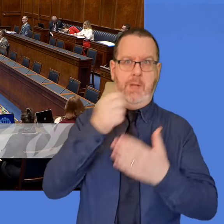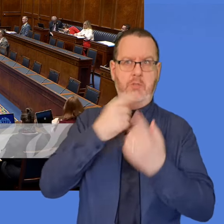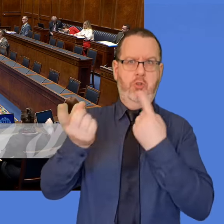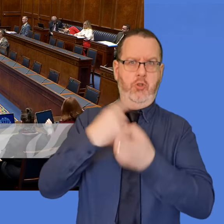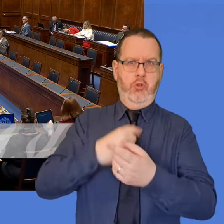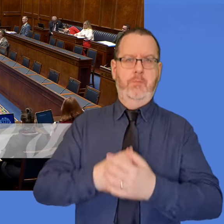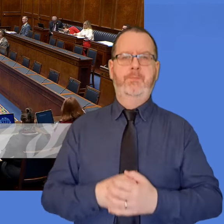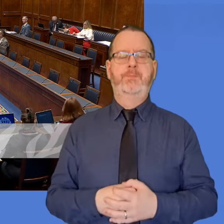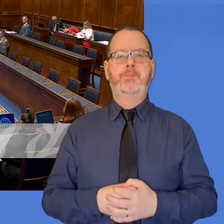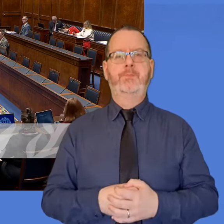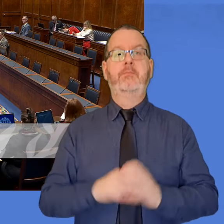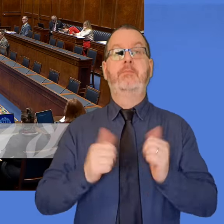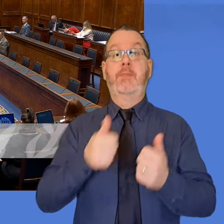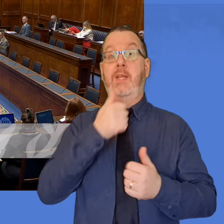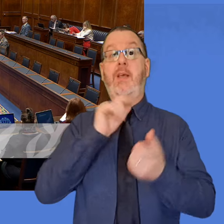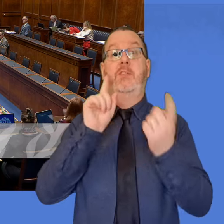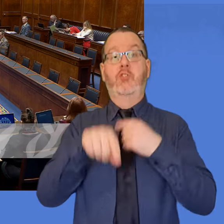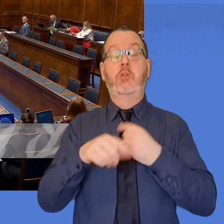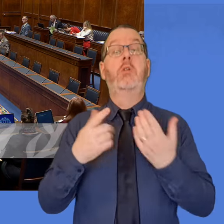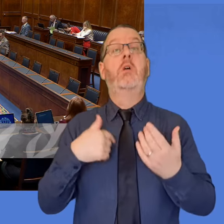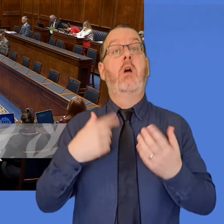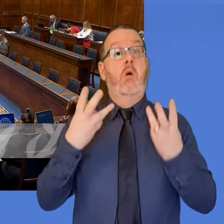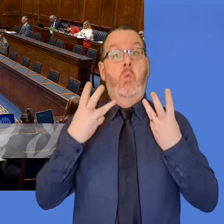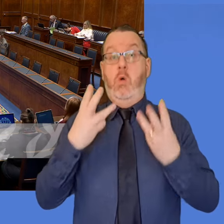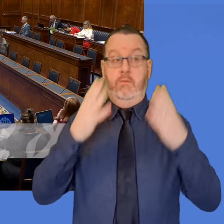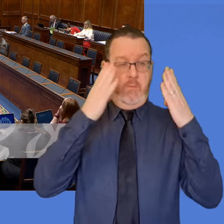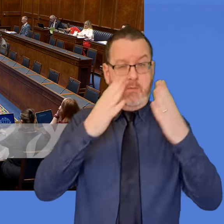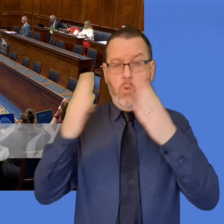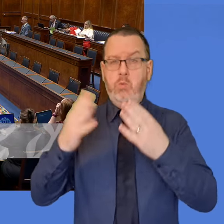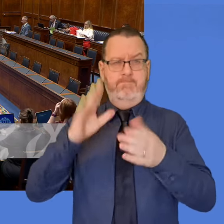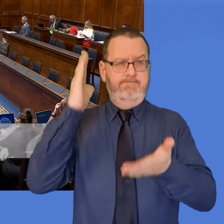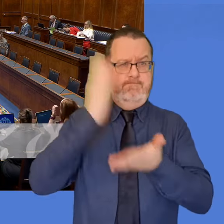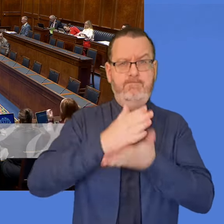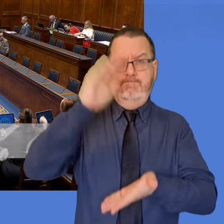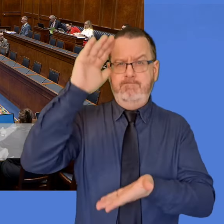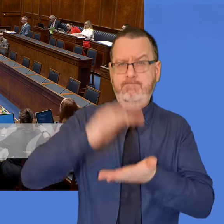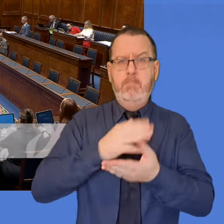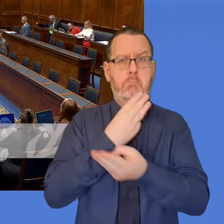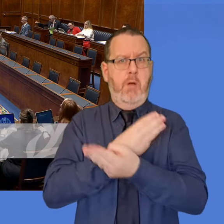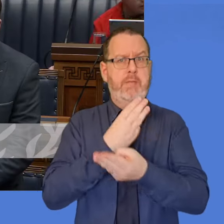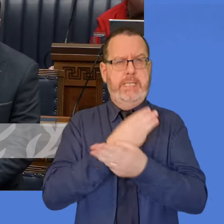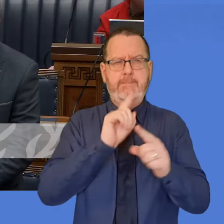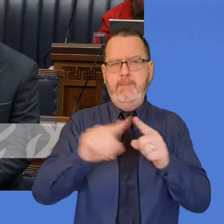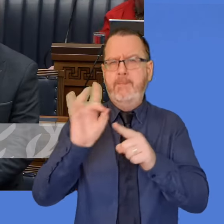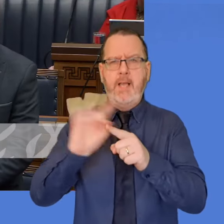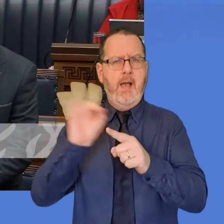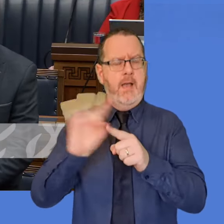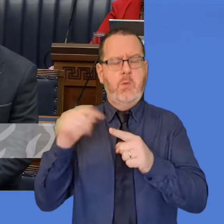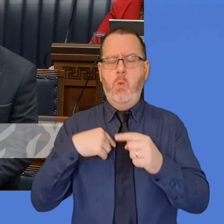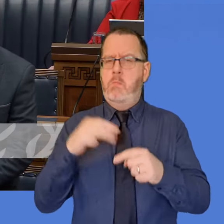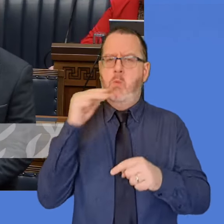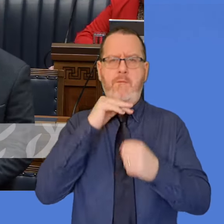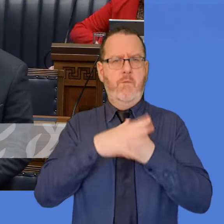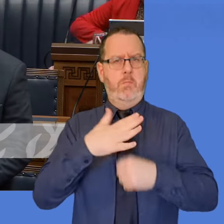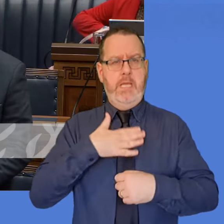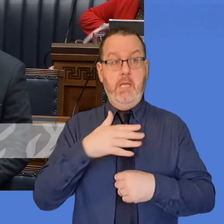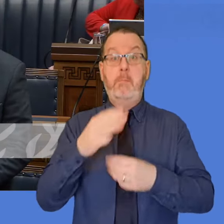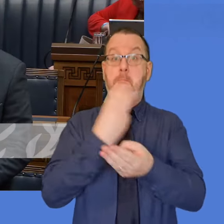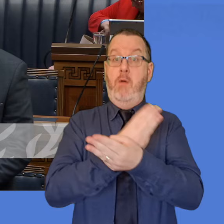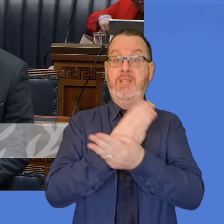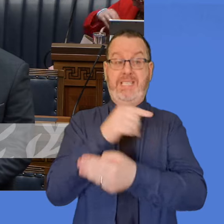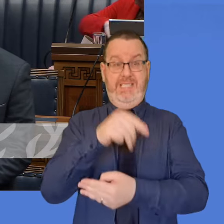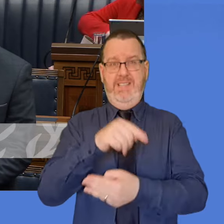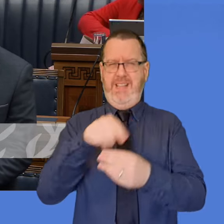Mr. Speaker, addressing poverty in all its forms is a key priority for me. Poverty is a complex and multifaceted